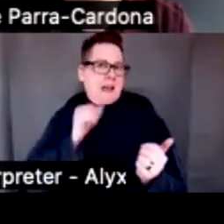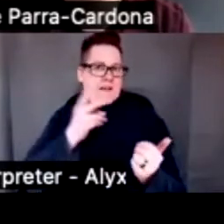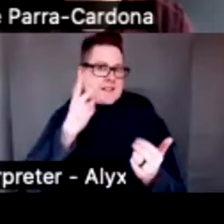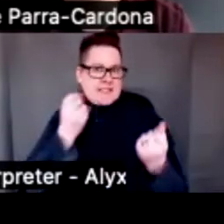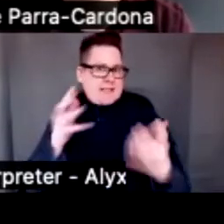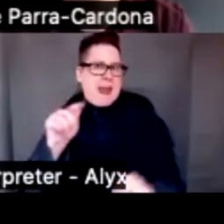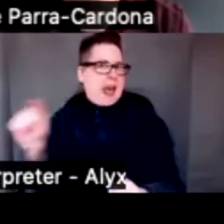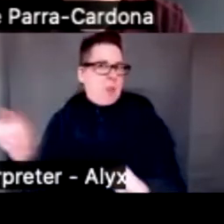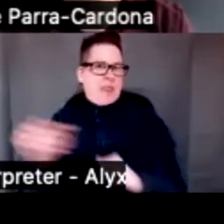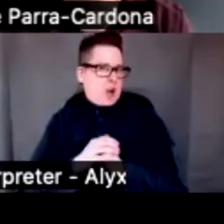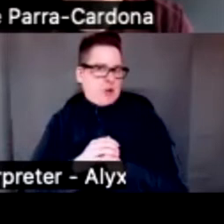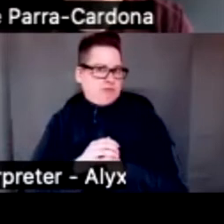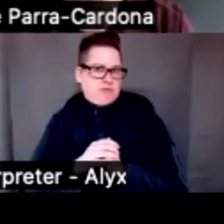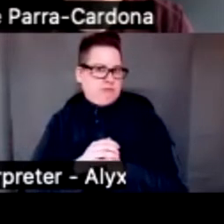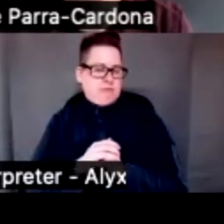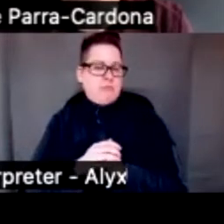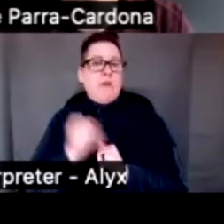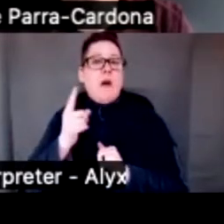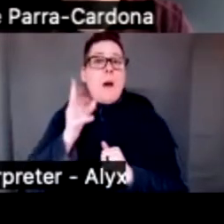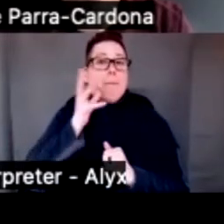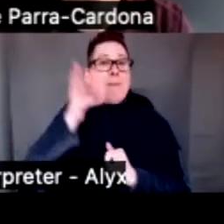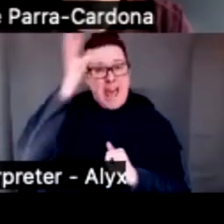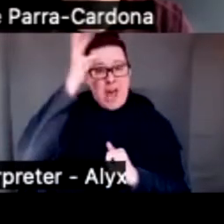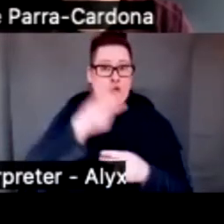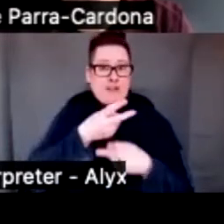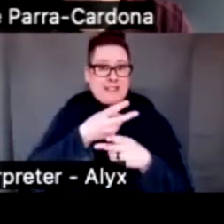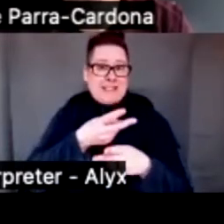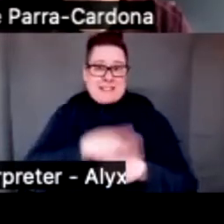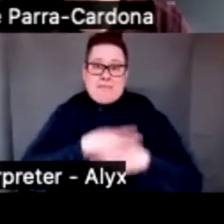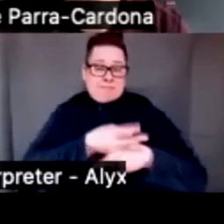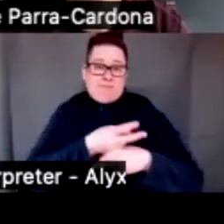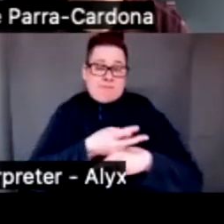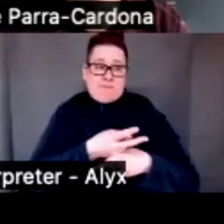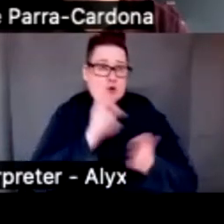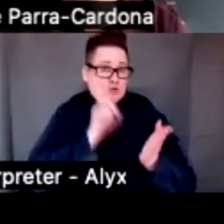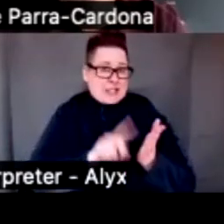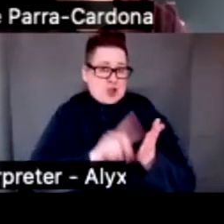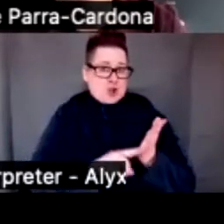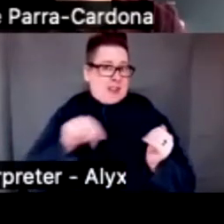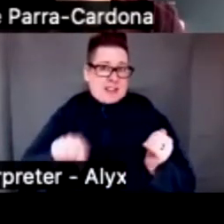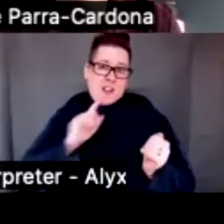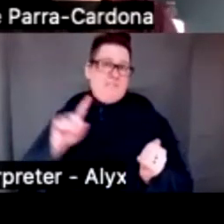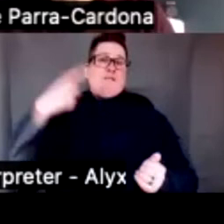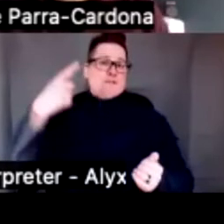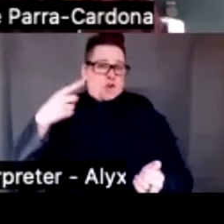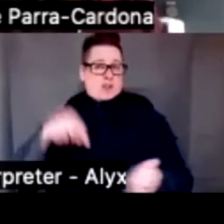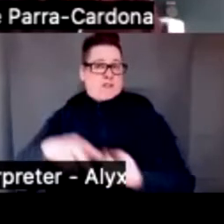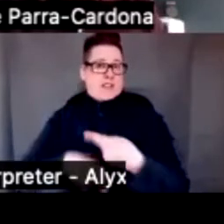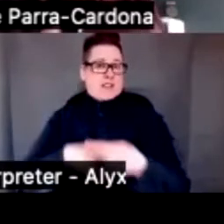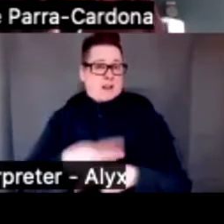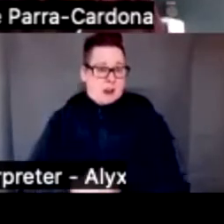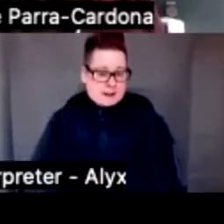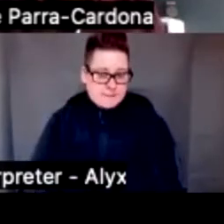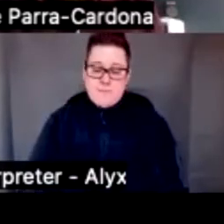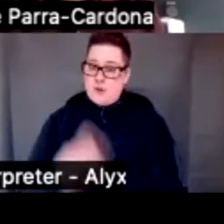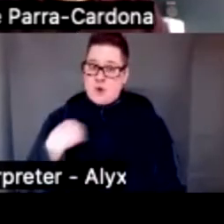many of these designs in the literature. And in the parenting literature, I believe we were the first ones to propose something like this. And basically what